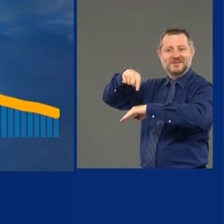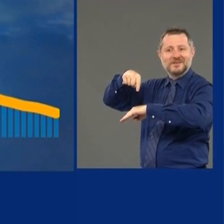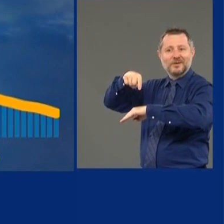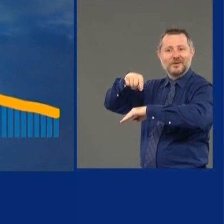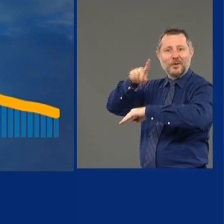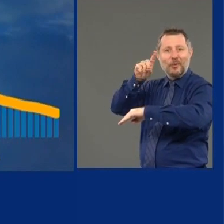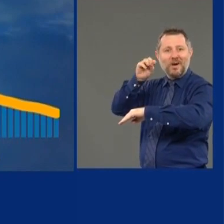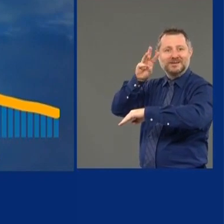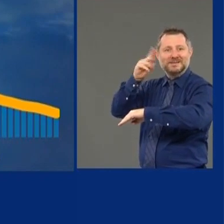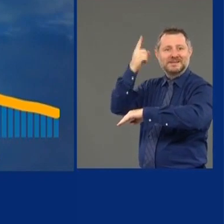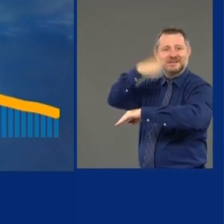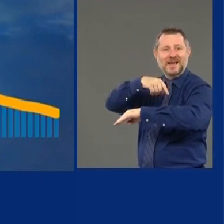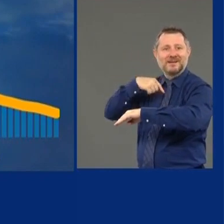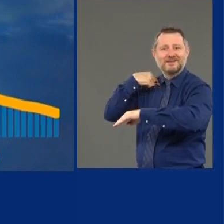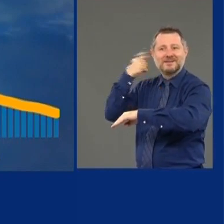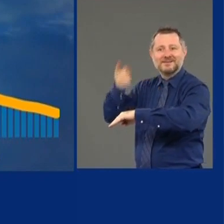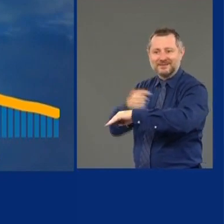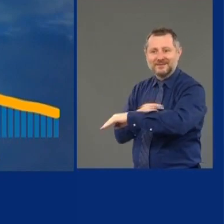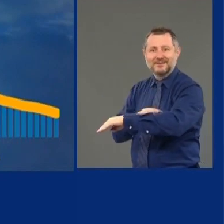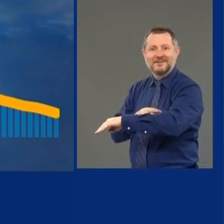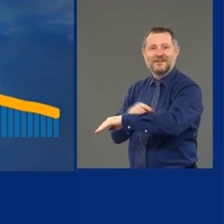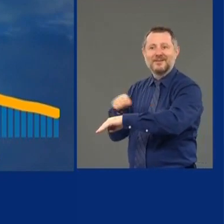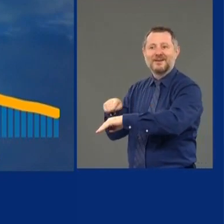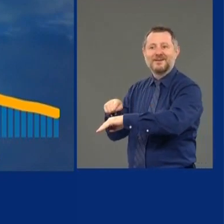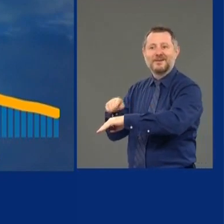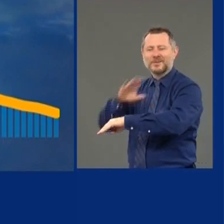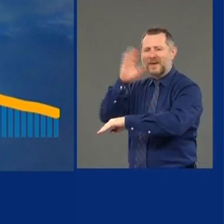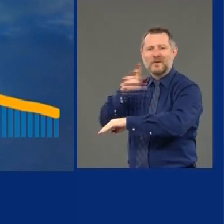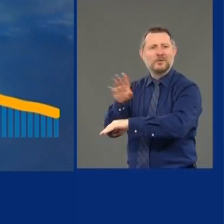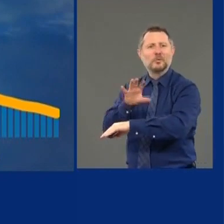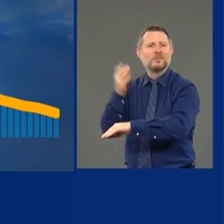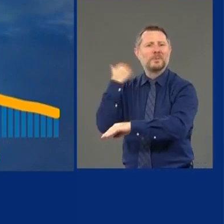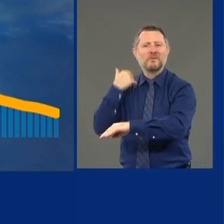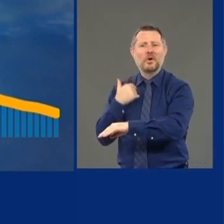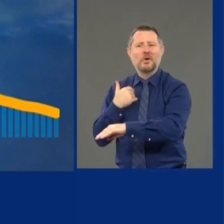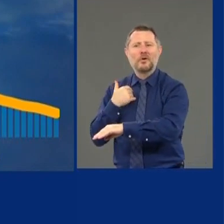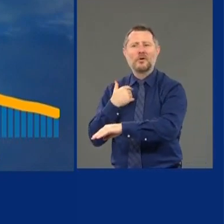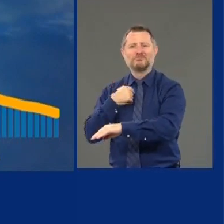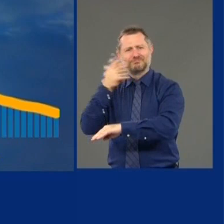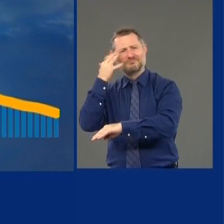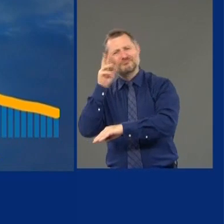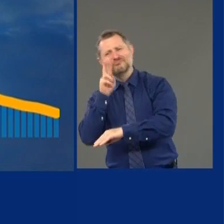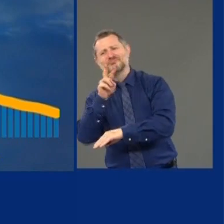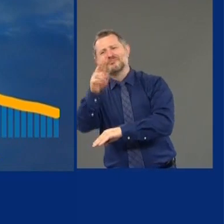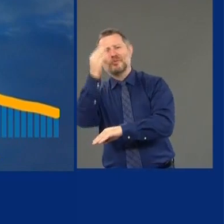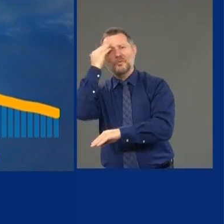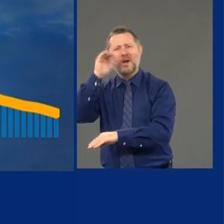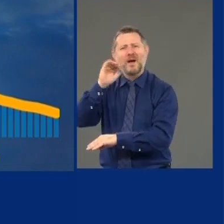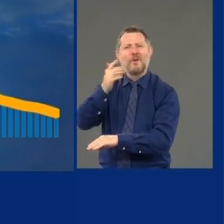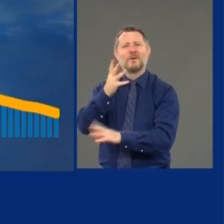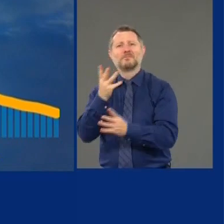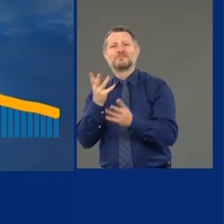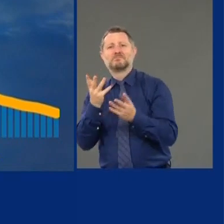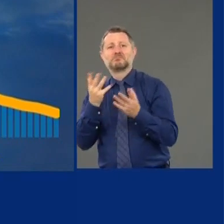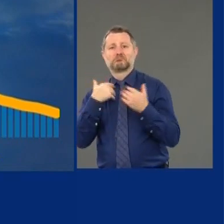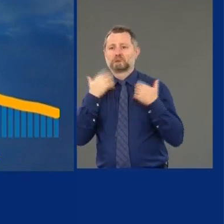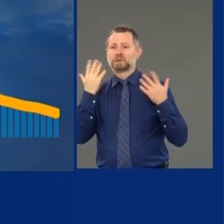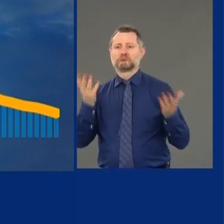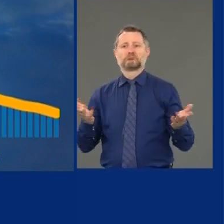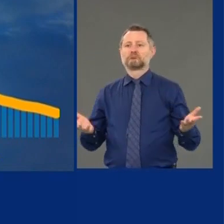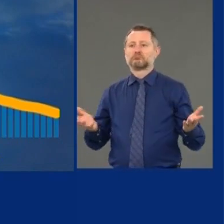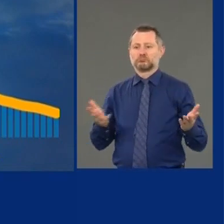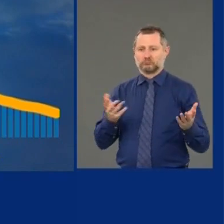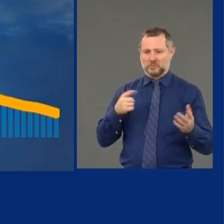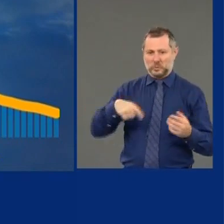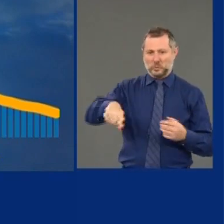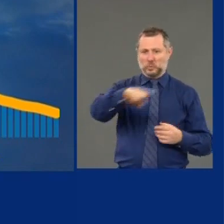days. It had never been done before. Nobody knew where it was. Nobody knew how high the mountain was. But